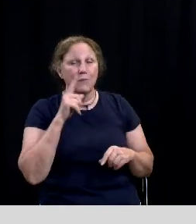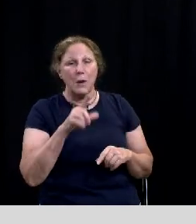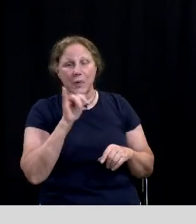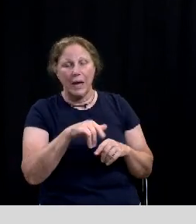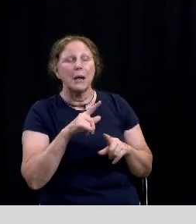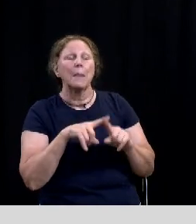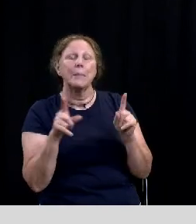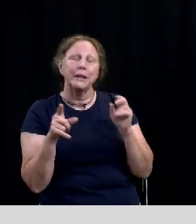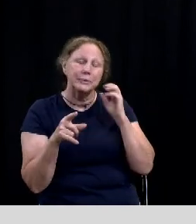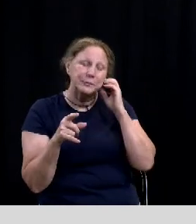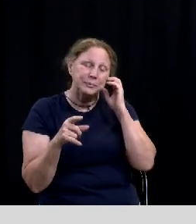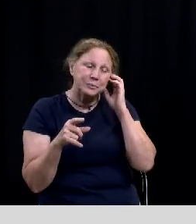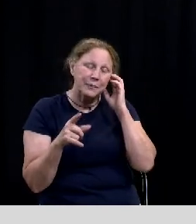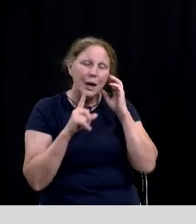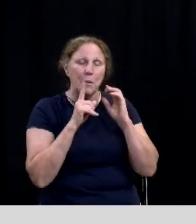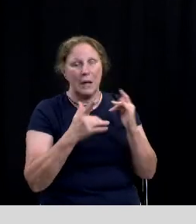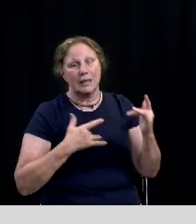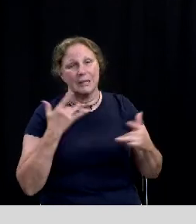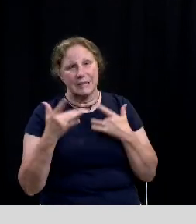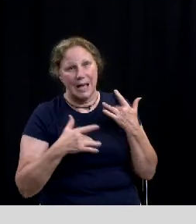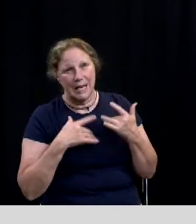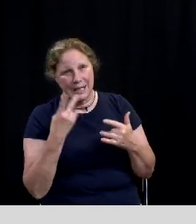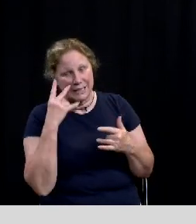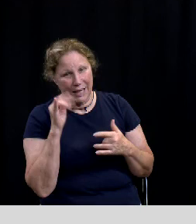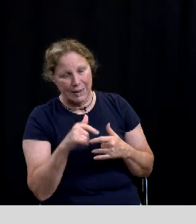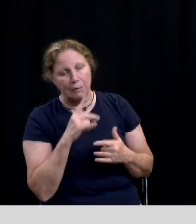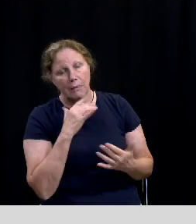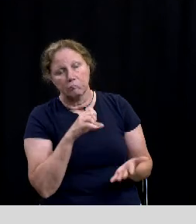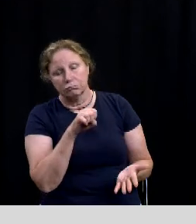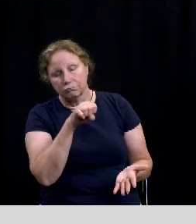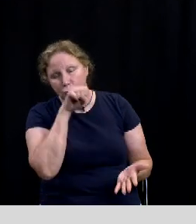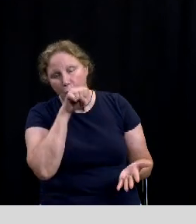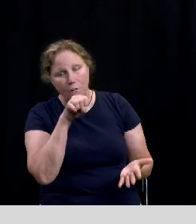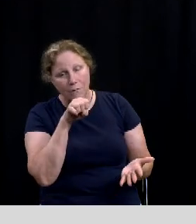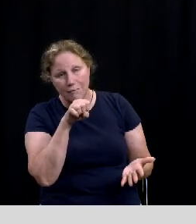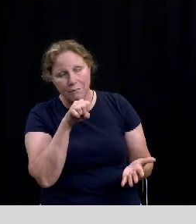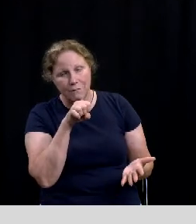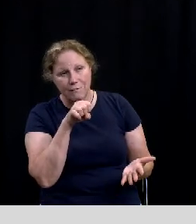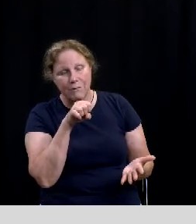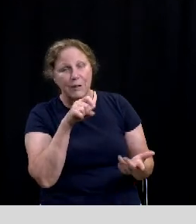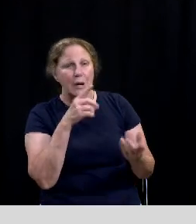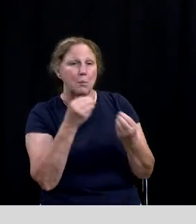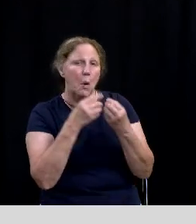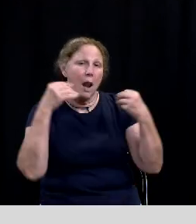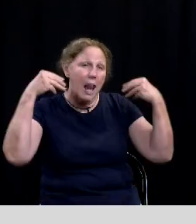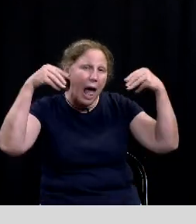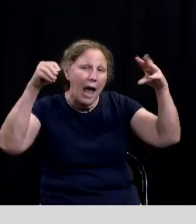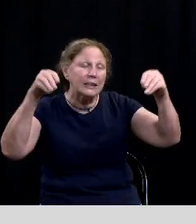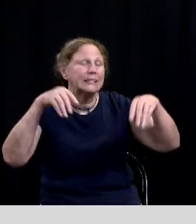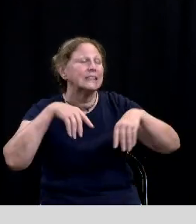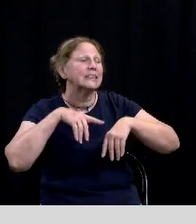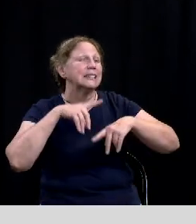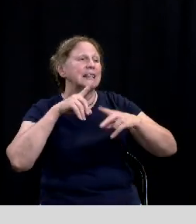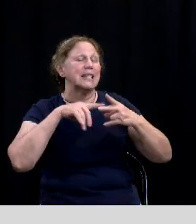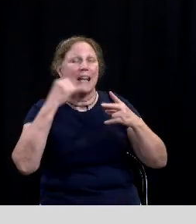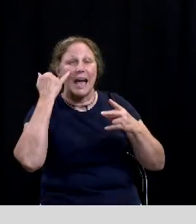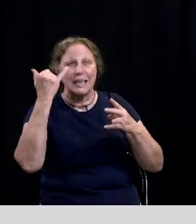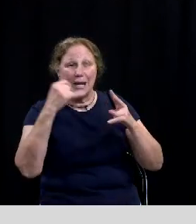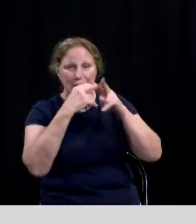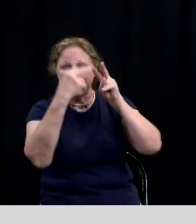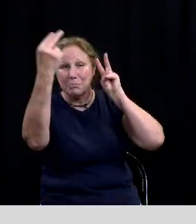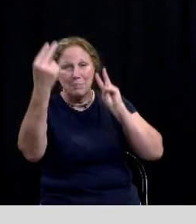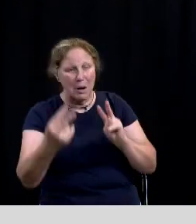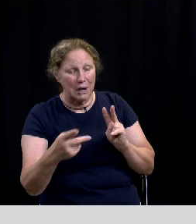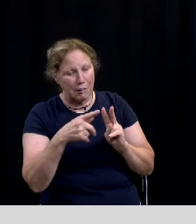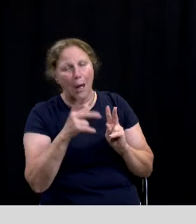but um so i'm really excited to see this i love the um additional light show um i think that it'll